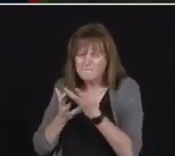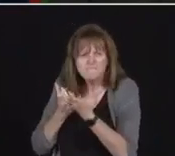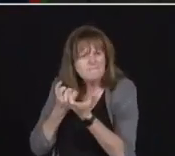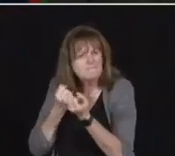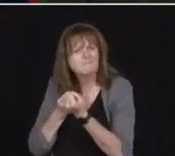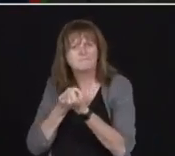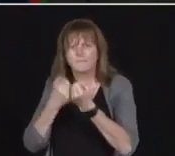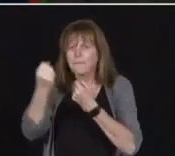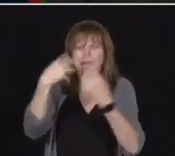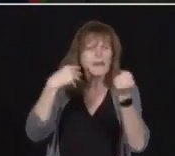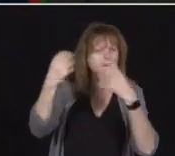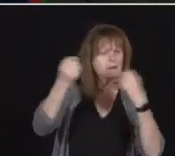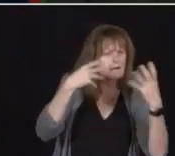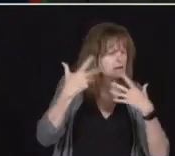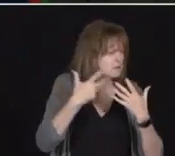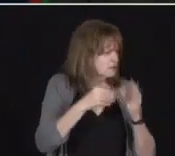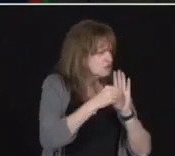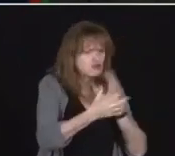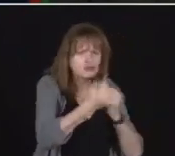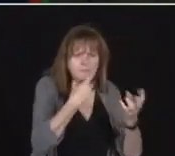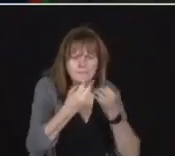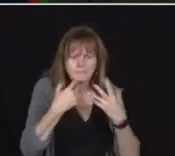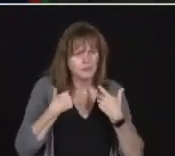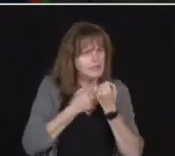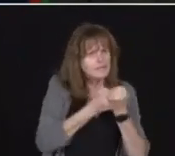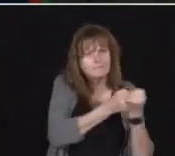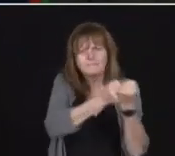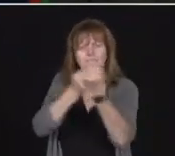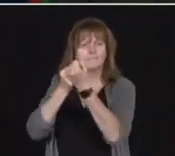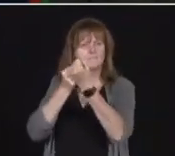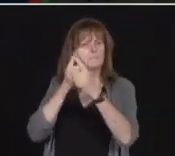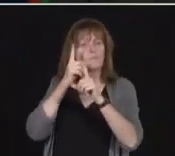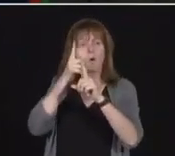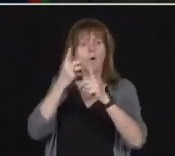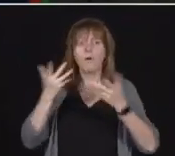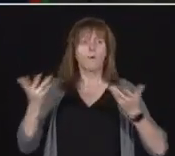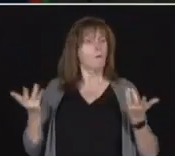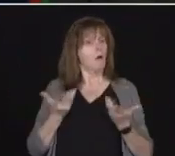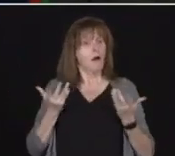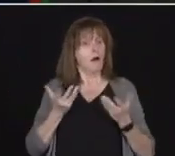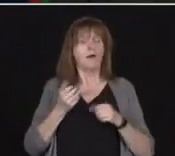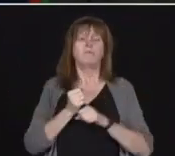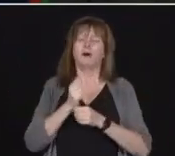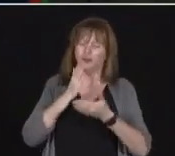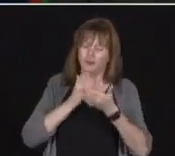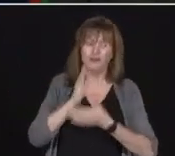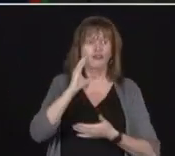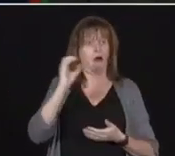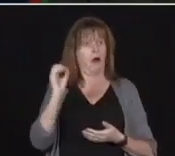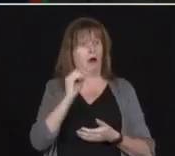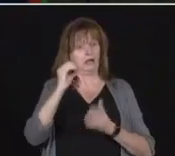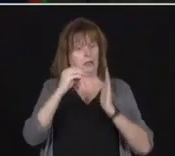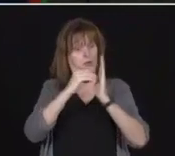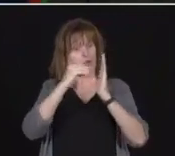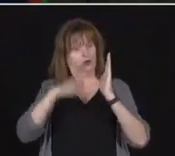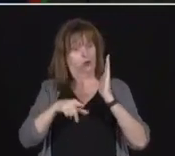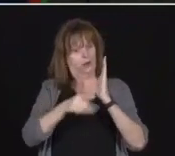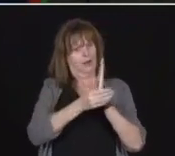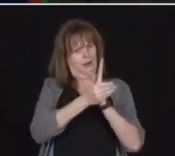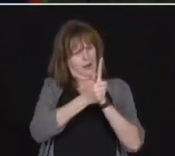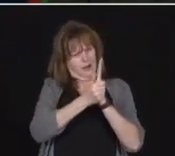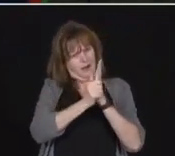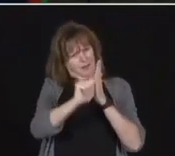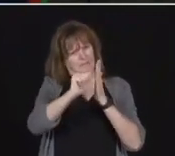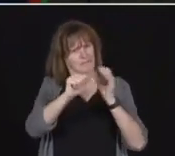education. Our mission mission in our work is all about ensuring Ontario students retain a competitive advantage that leads them to good-paying jobs